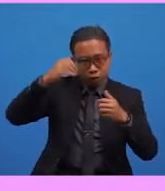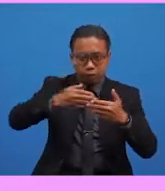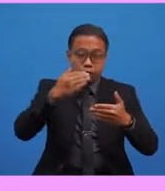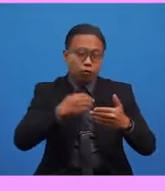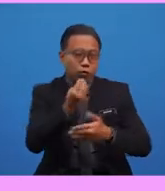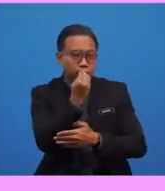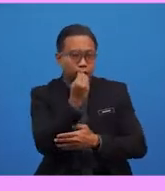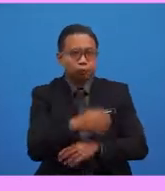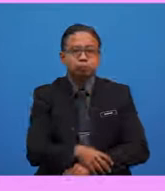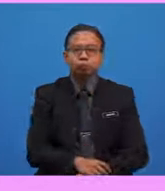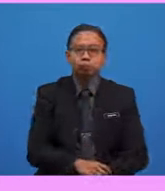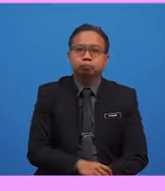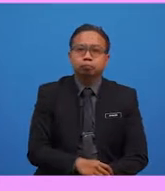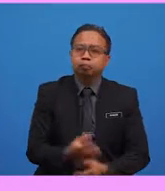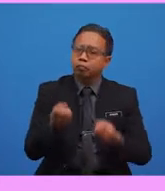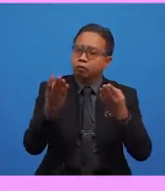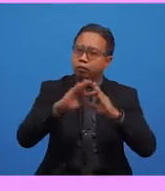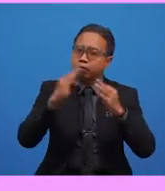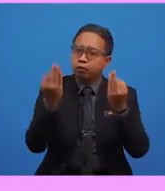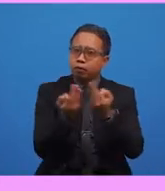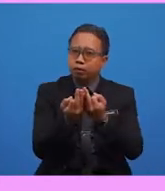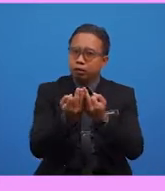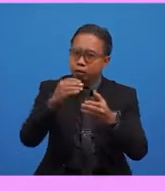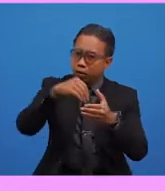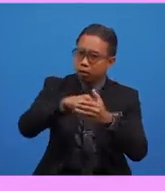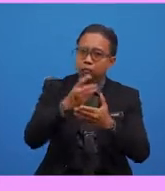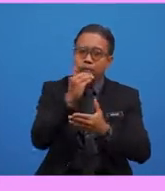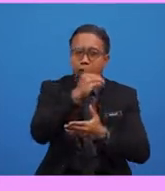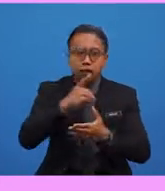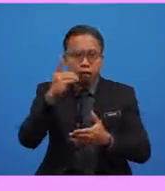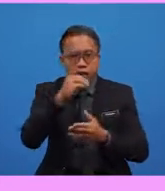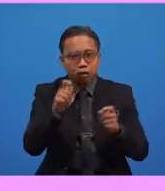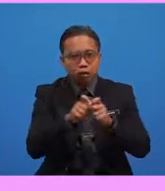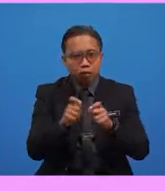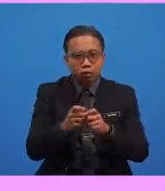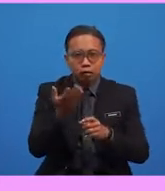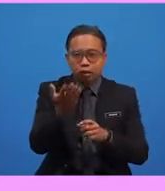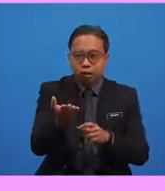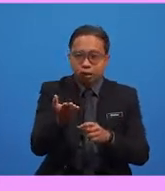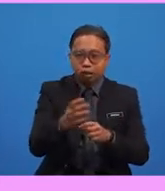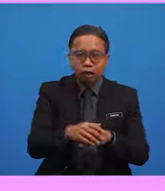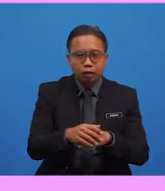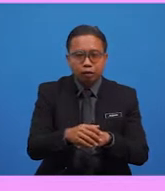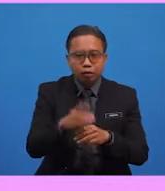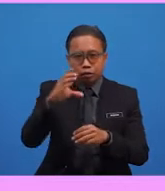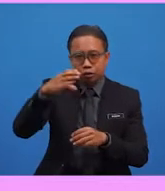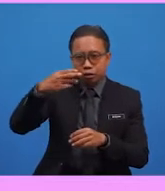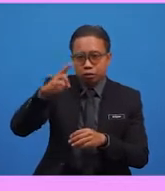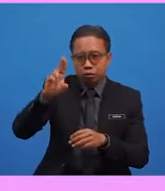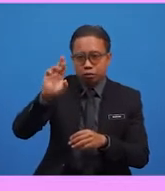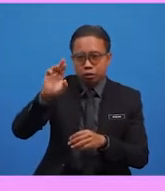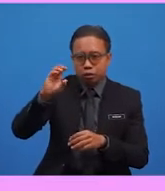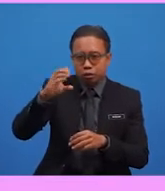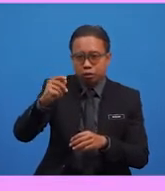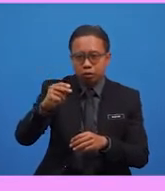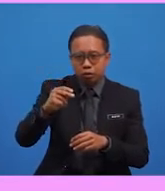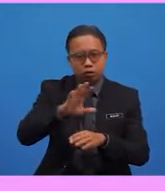Many families eat dinner together. They are at church. Lastly, we do not use the,